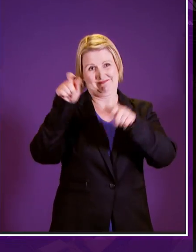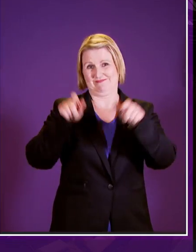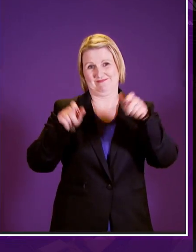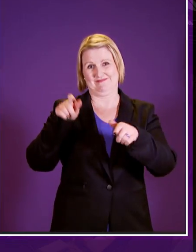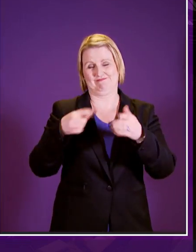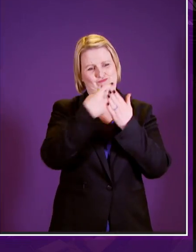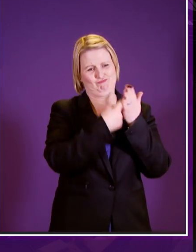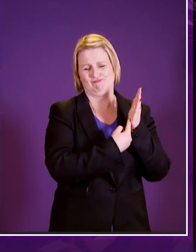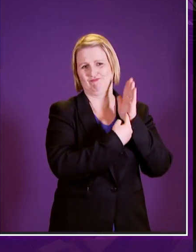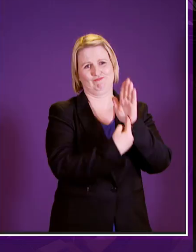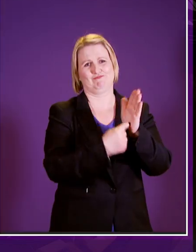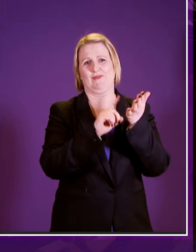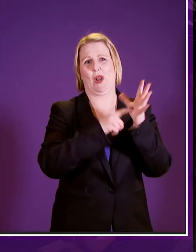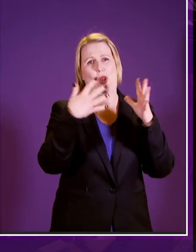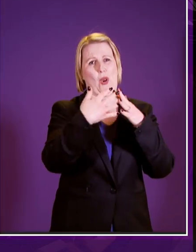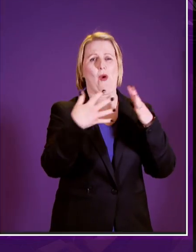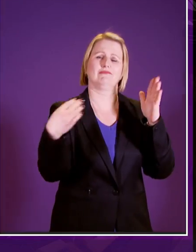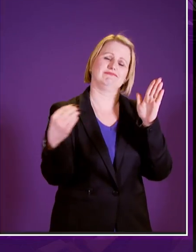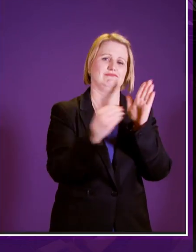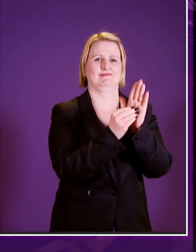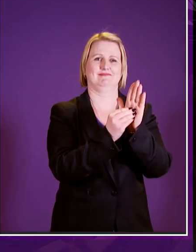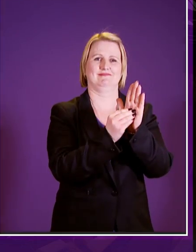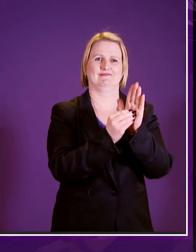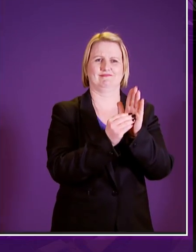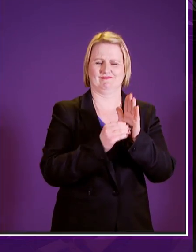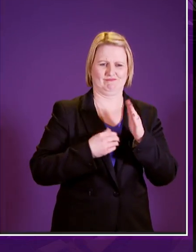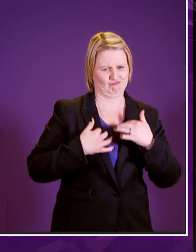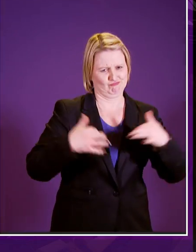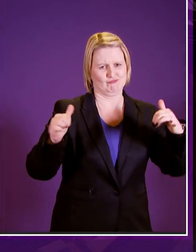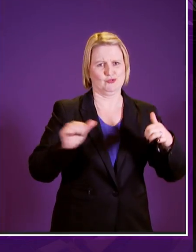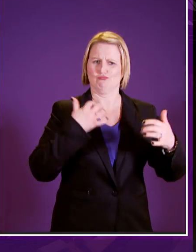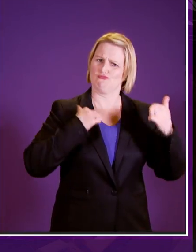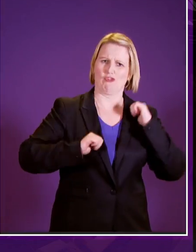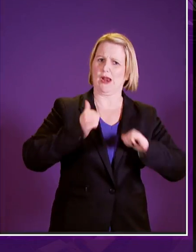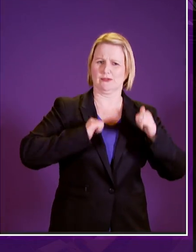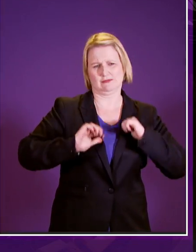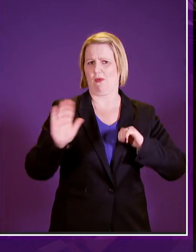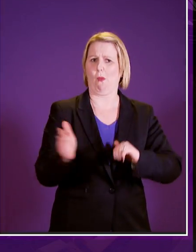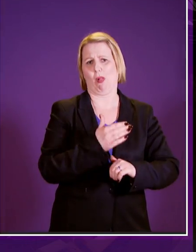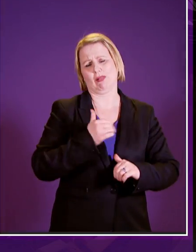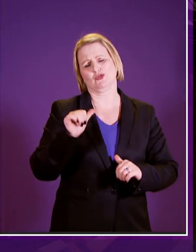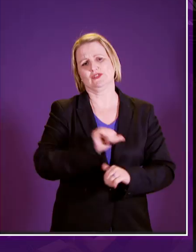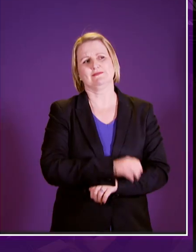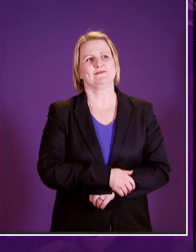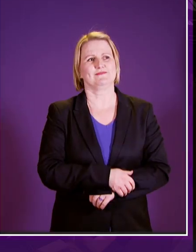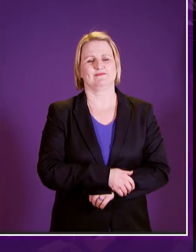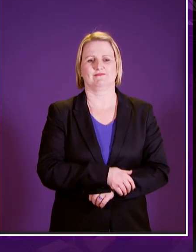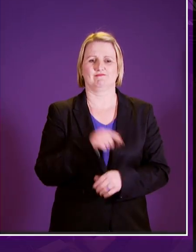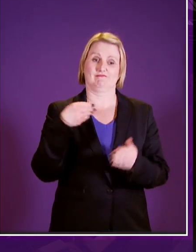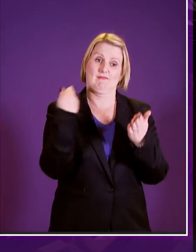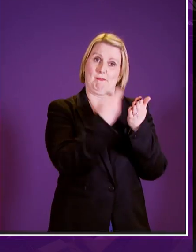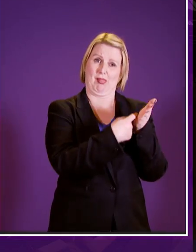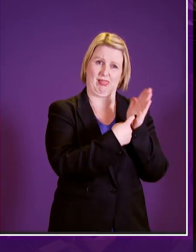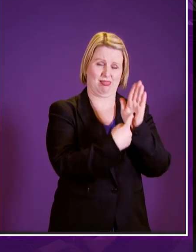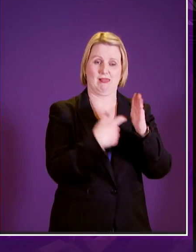in legislation and that I believe is something we should all be proud of. Presiding officer this bill has been an opportunity